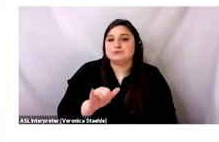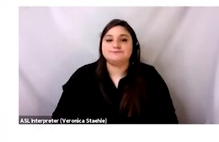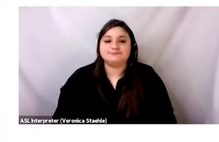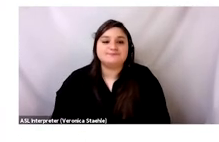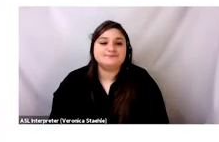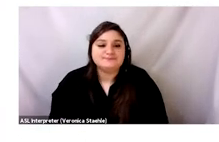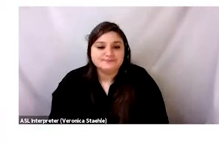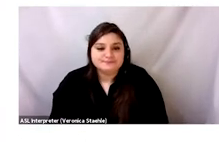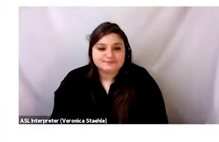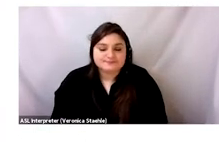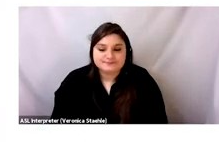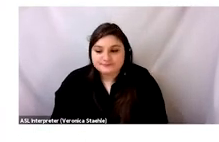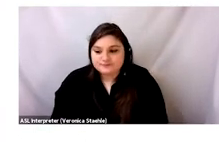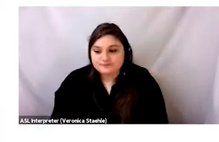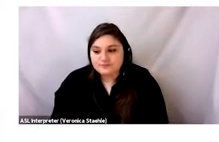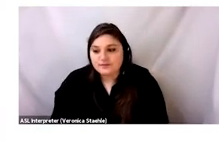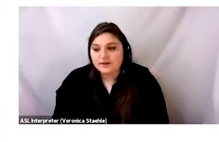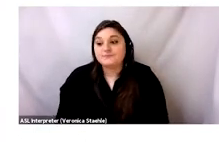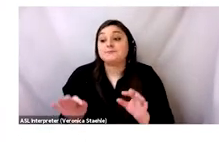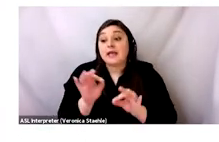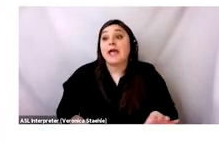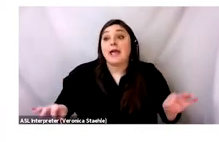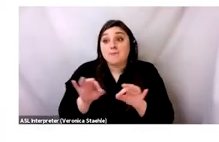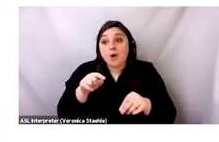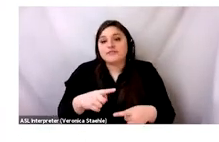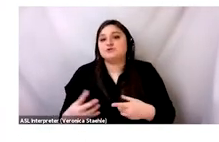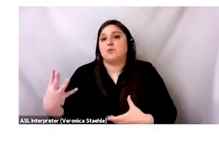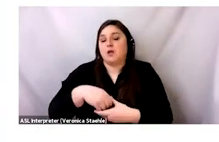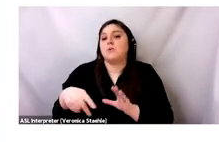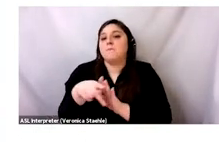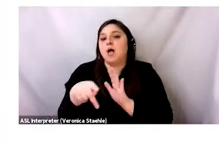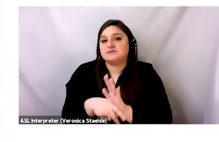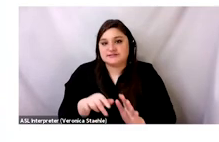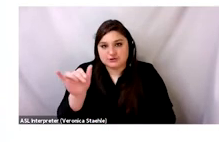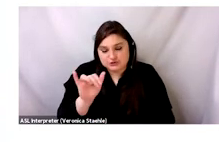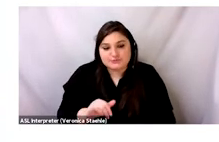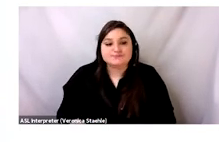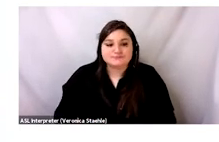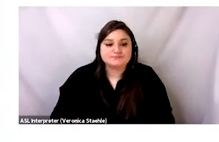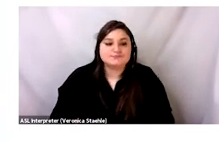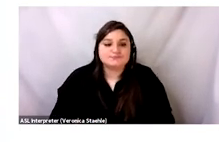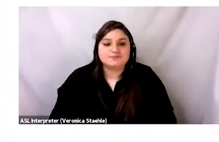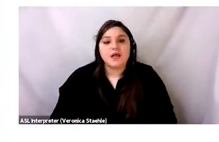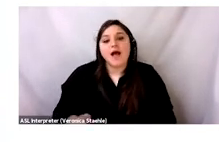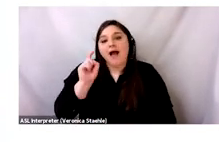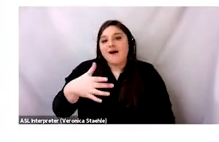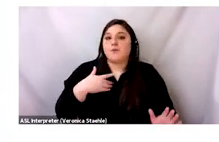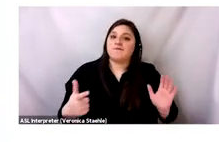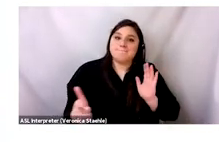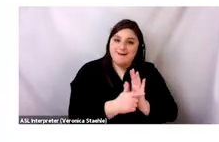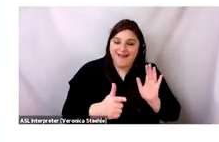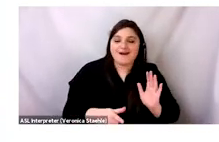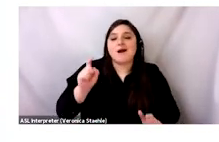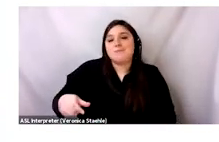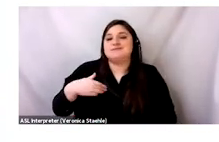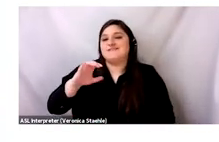the culture around circularity. We also do need policy. So there are basically two options available to us right now.